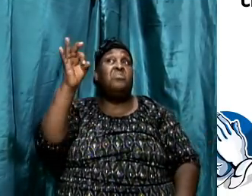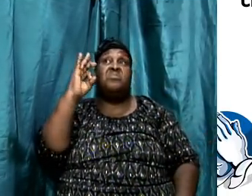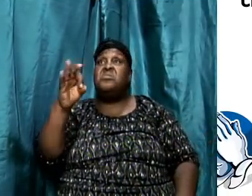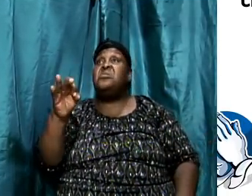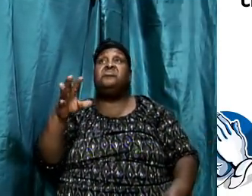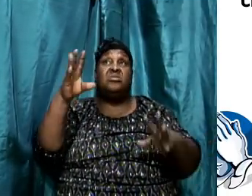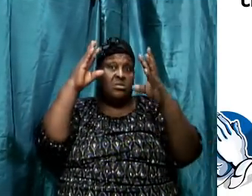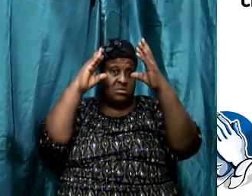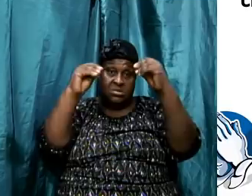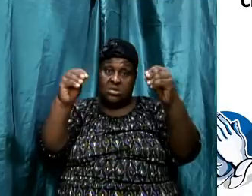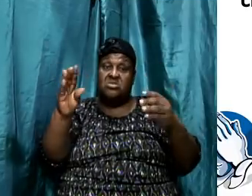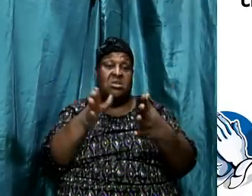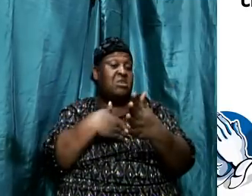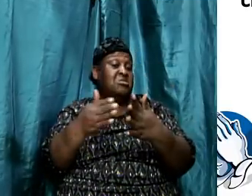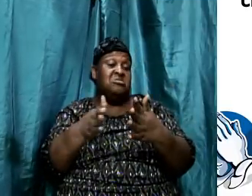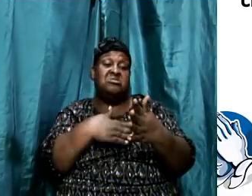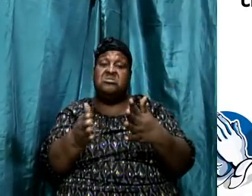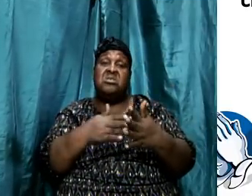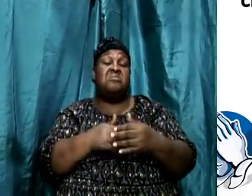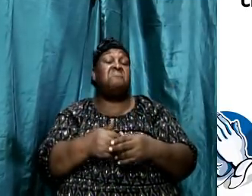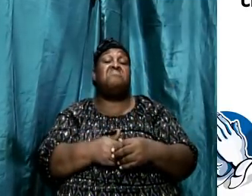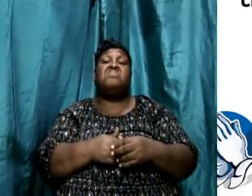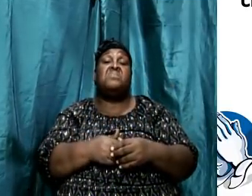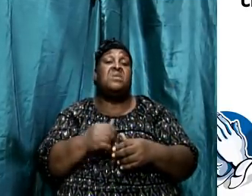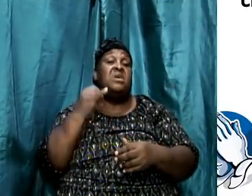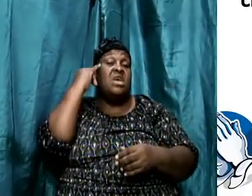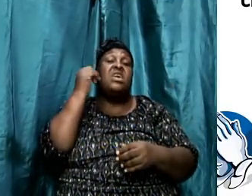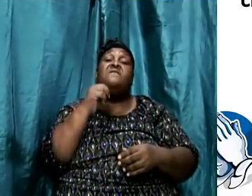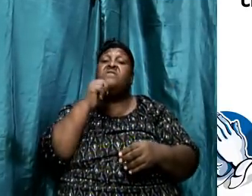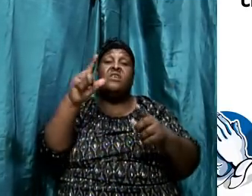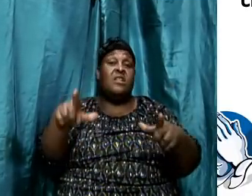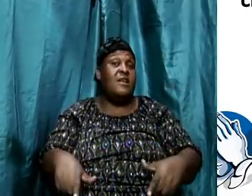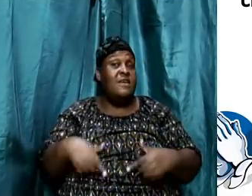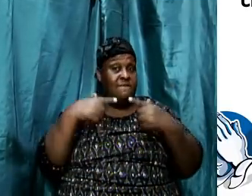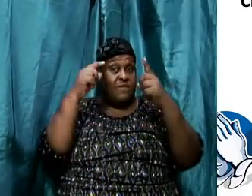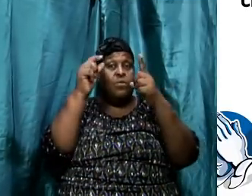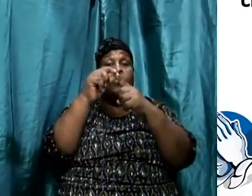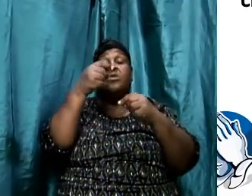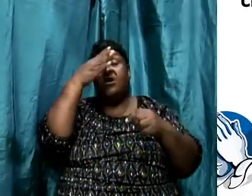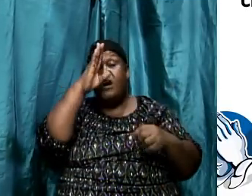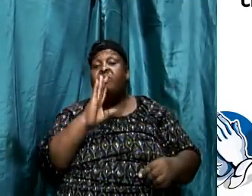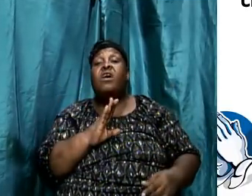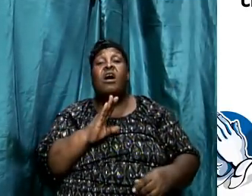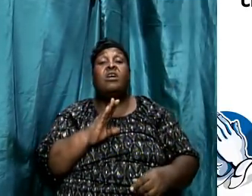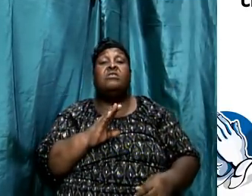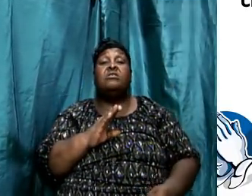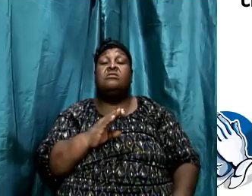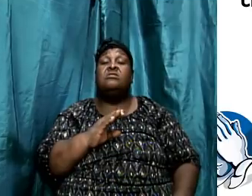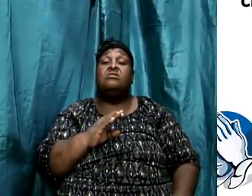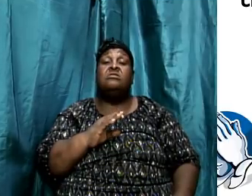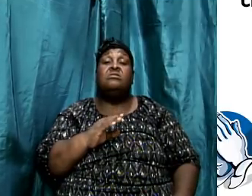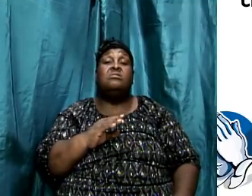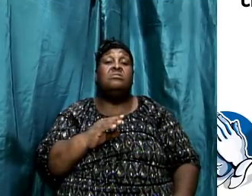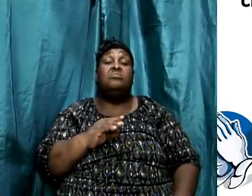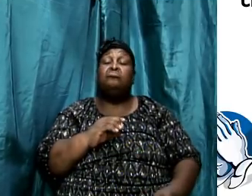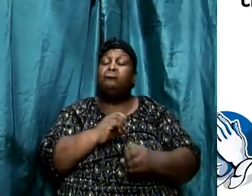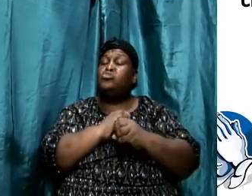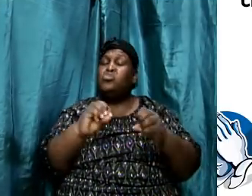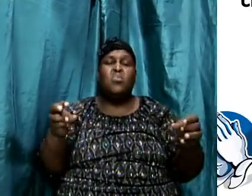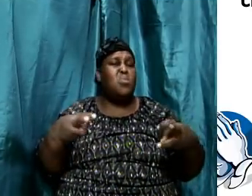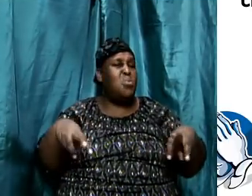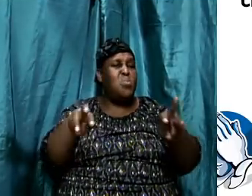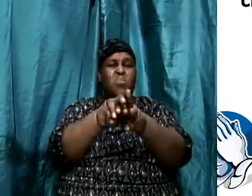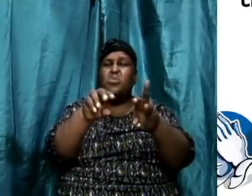you can do if at the end of the day you're not living according to what the word of God says. that's what Paul was saying in basic sense. You can be